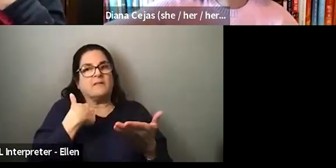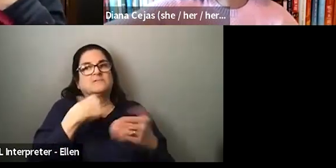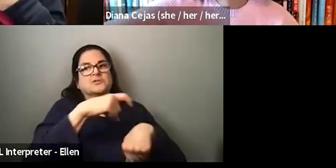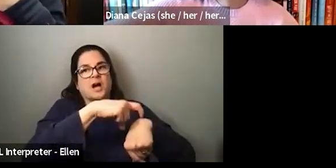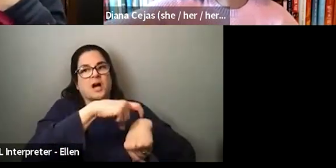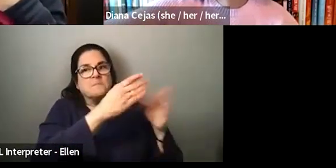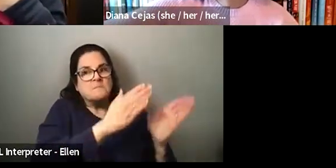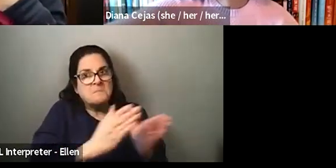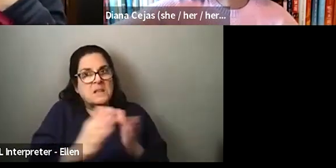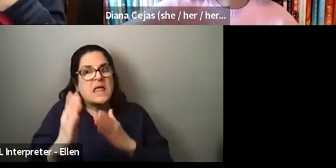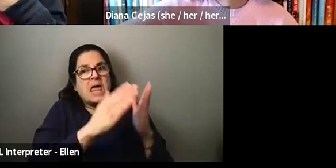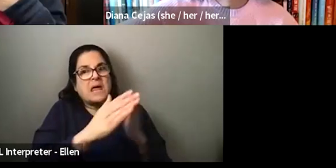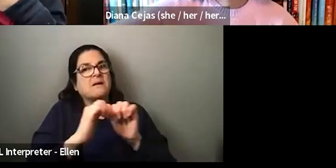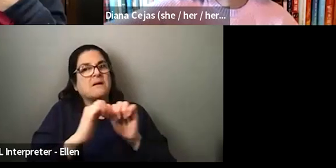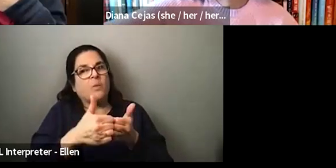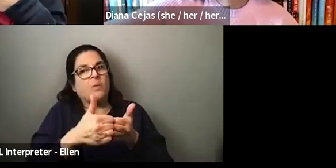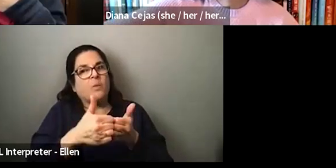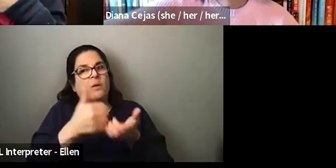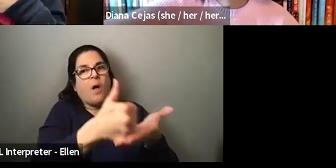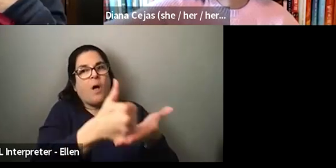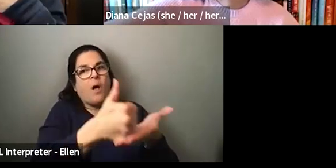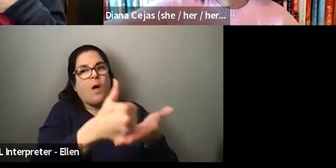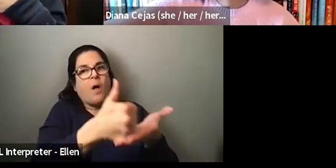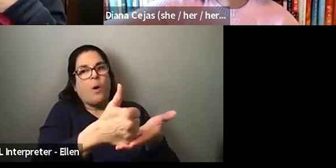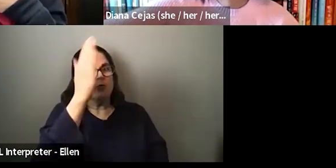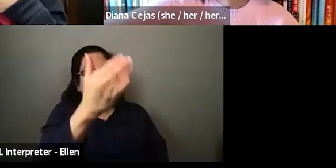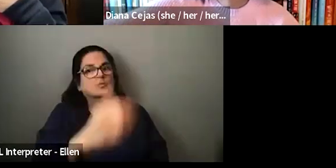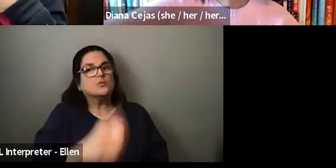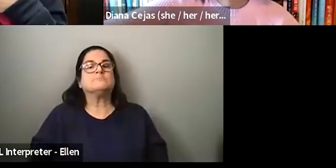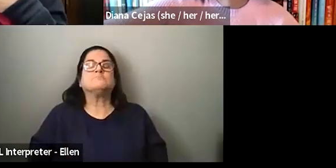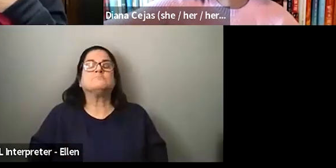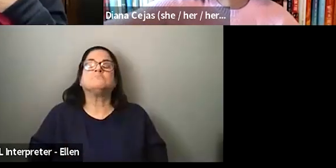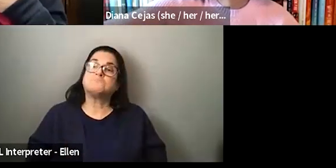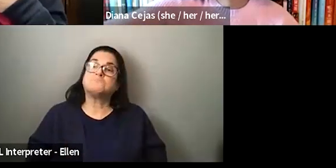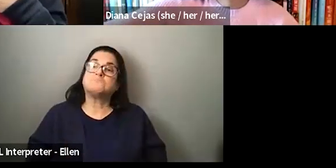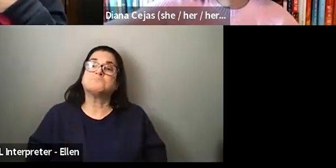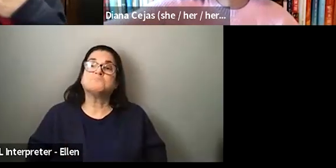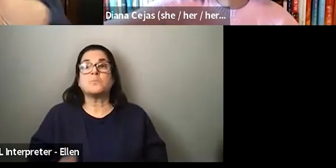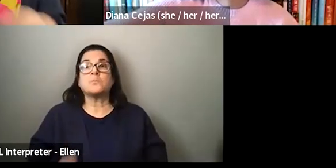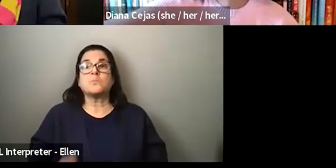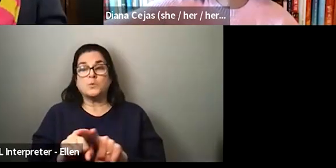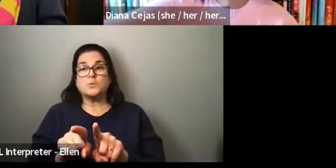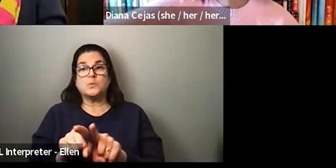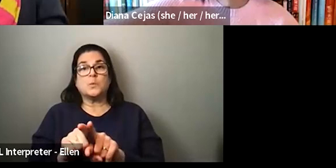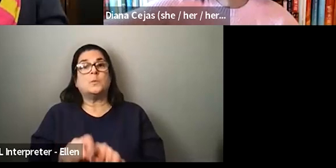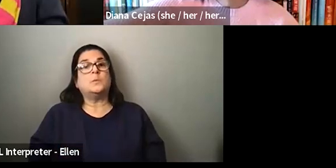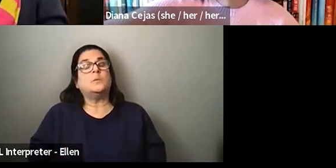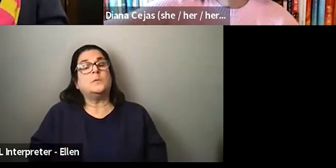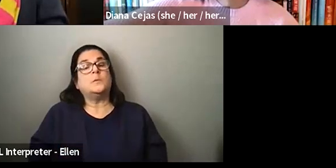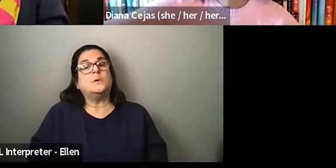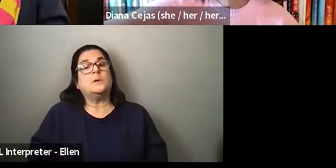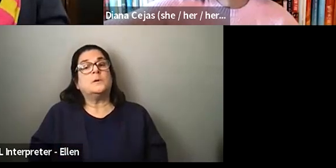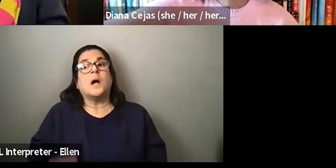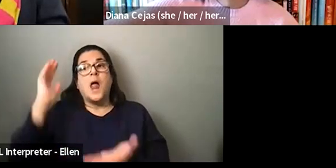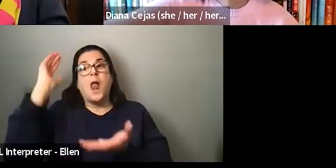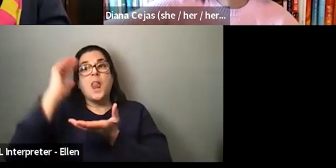the future. Um, it also, you know, I think takes a weight off of you, to the person